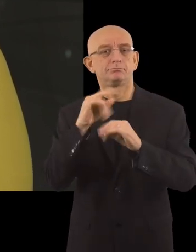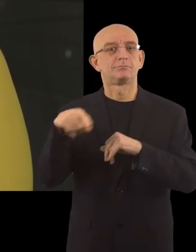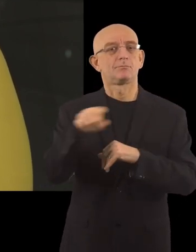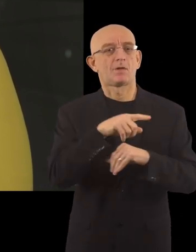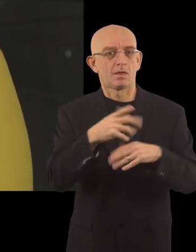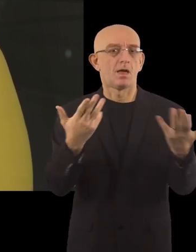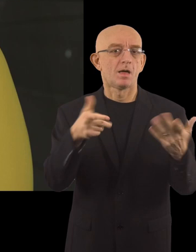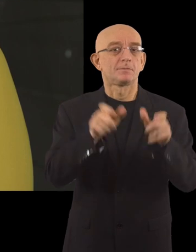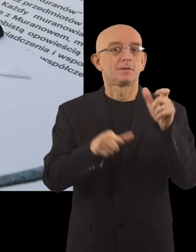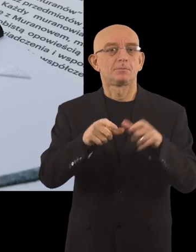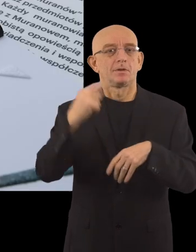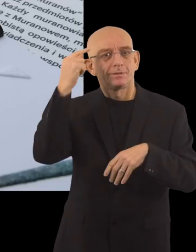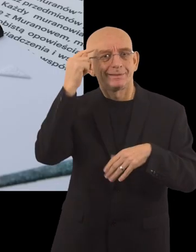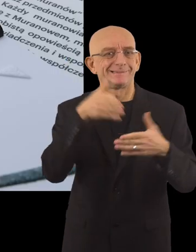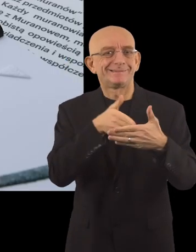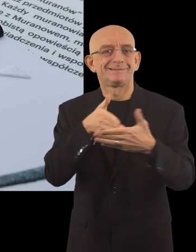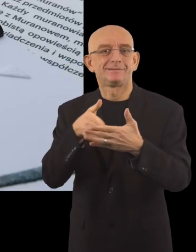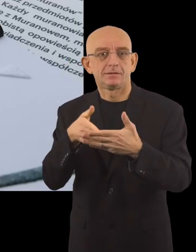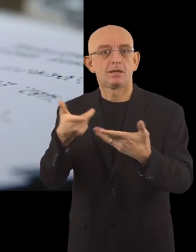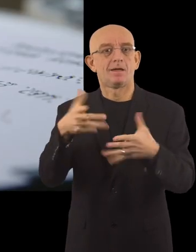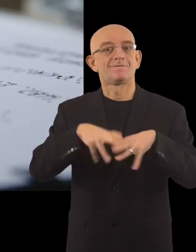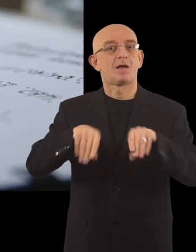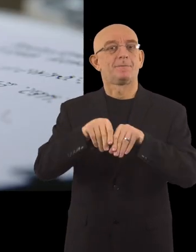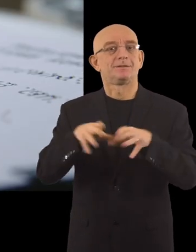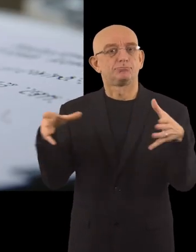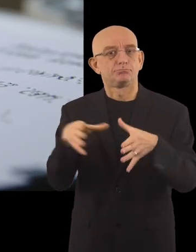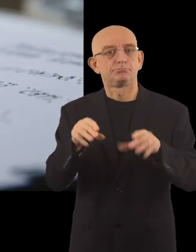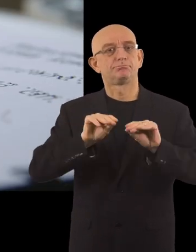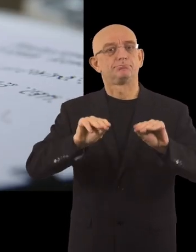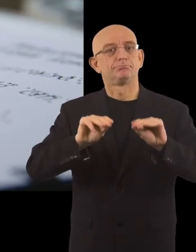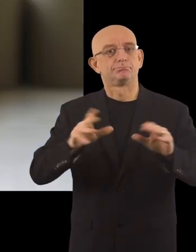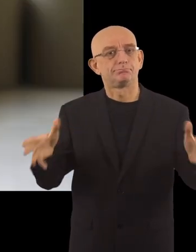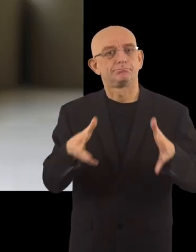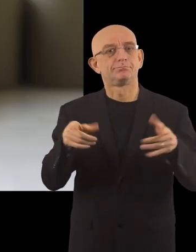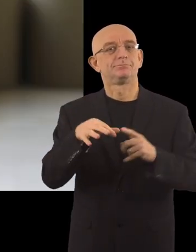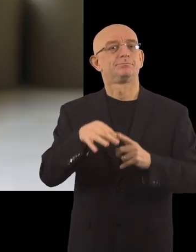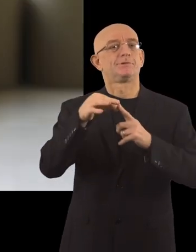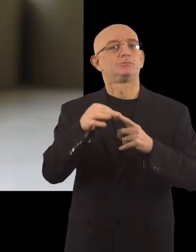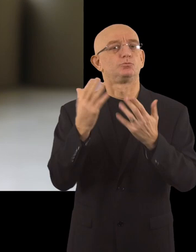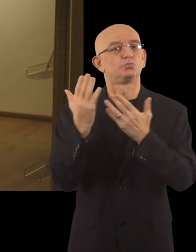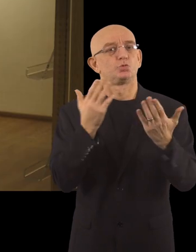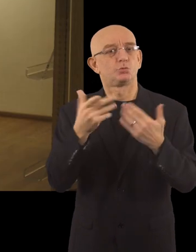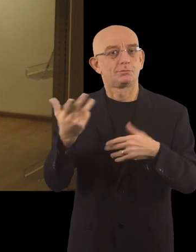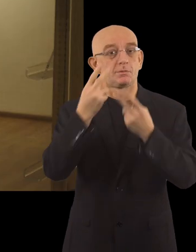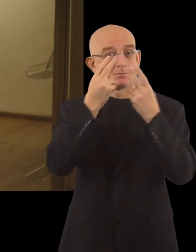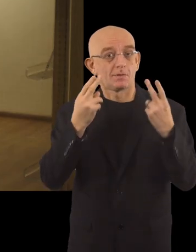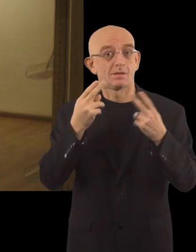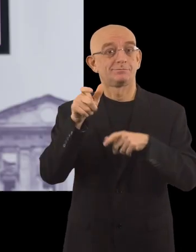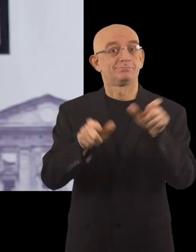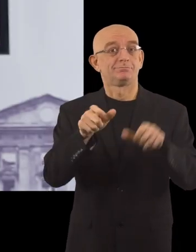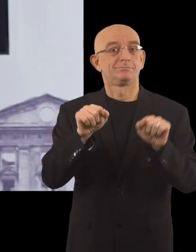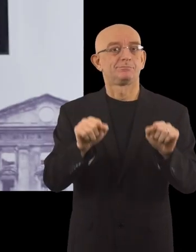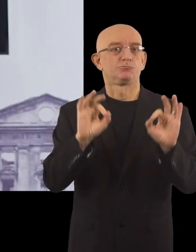for special schools. Blind people can benefit from typograph and audio description. Deaf people can use sign language translation.